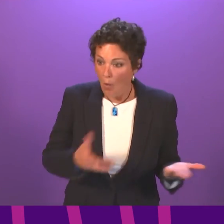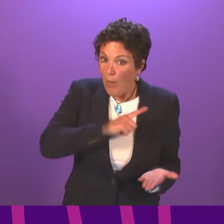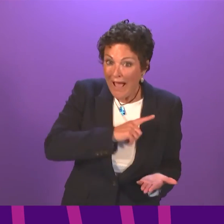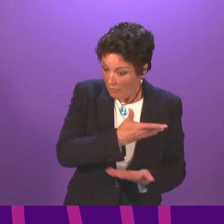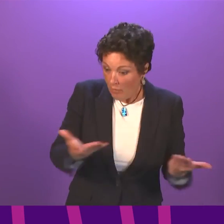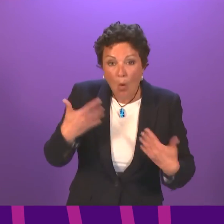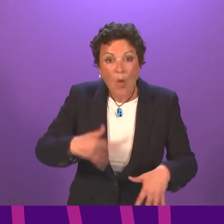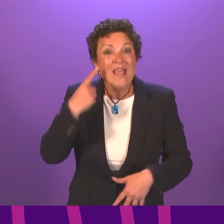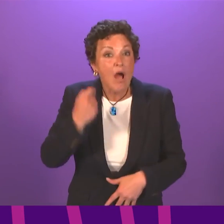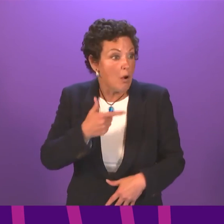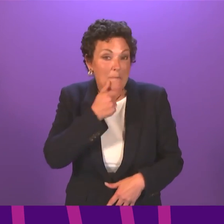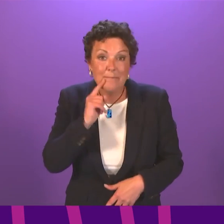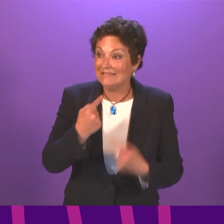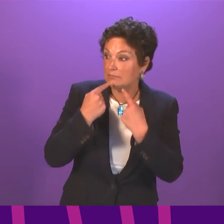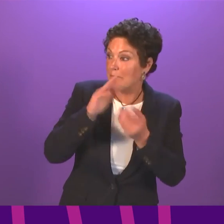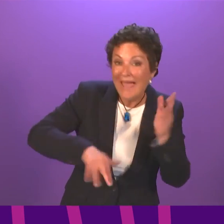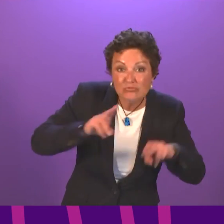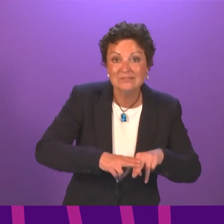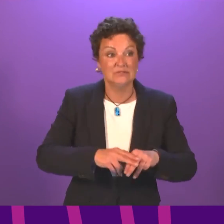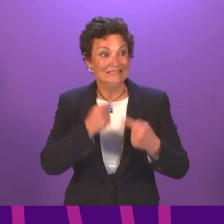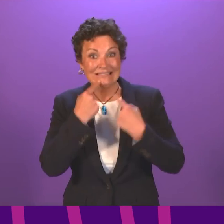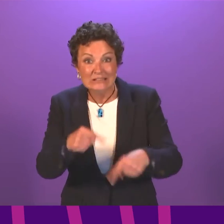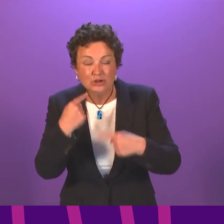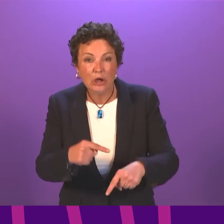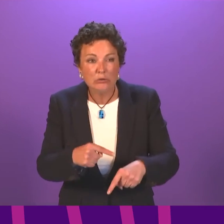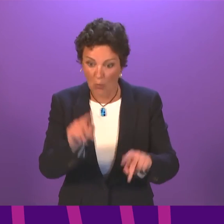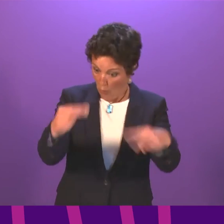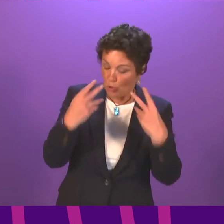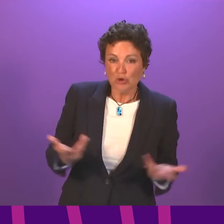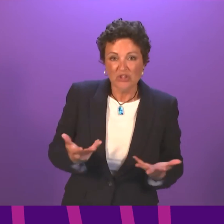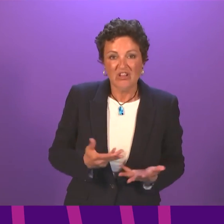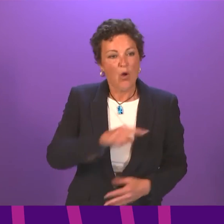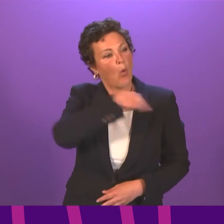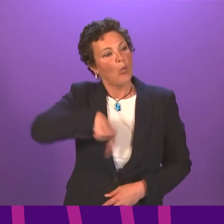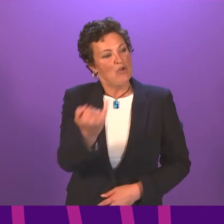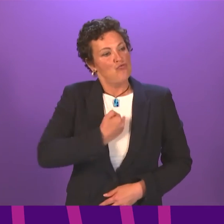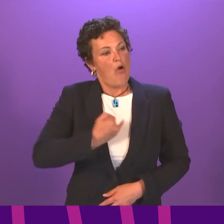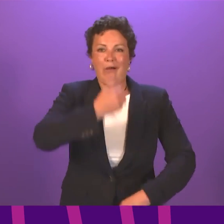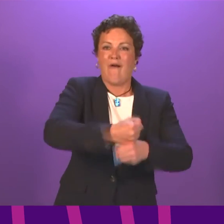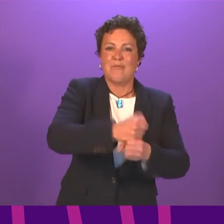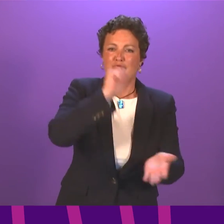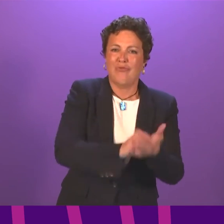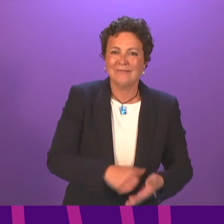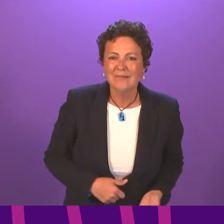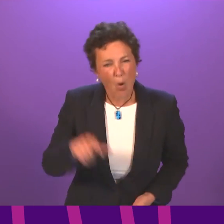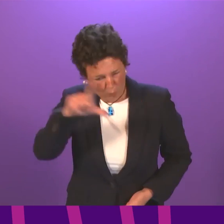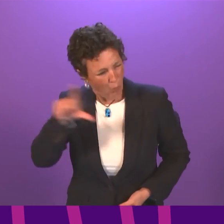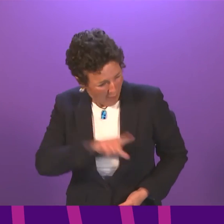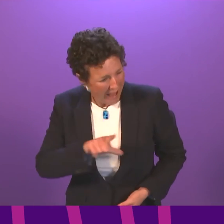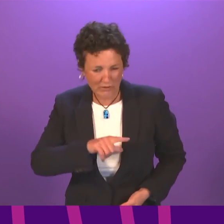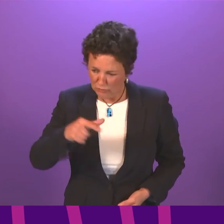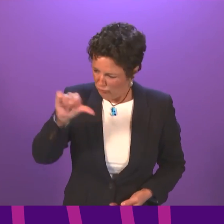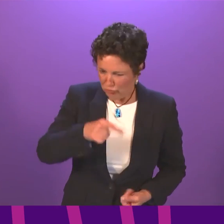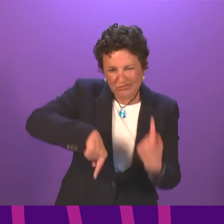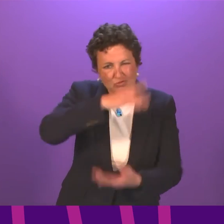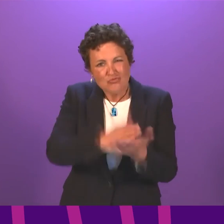young people, parents and teachers watching today will have heard is that they are wrong and the government is right. Why should they trust this First Minister